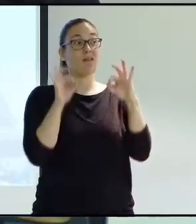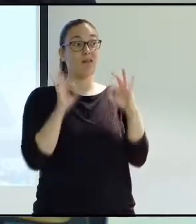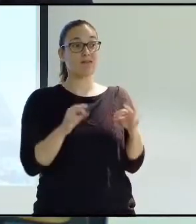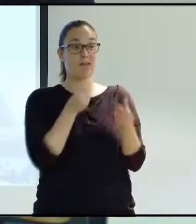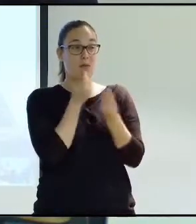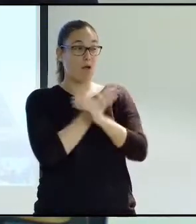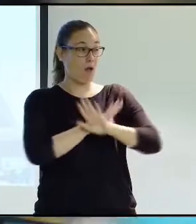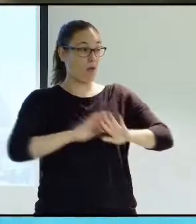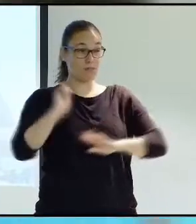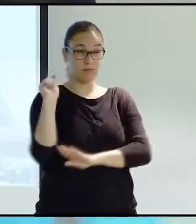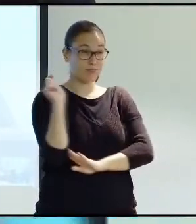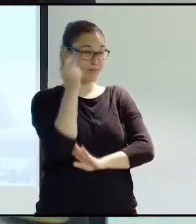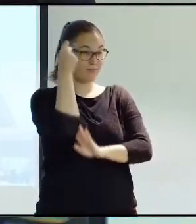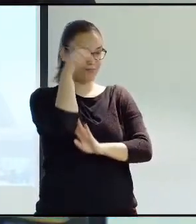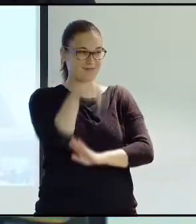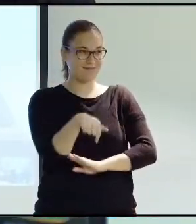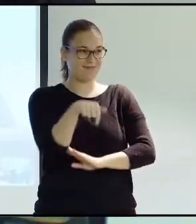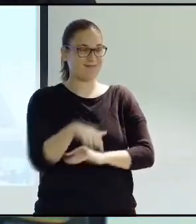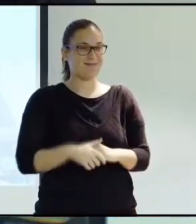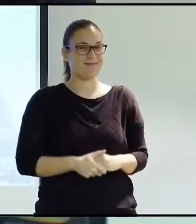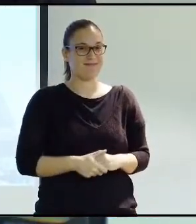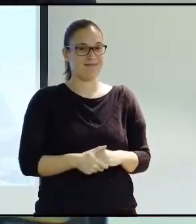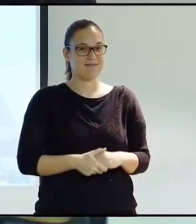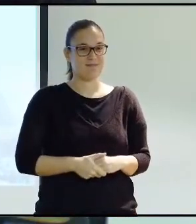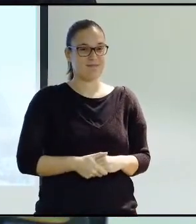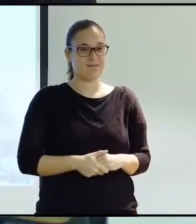And our panel is going to be the absolutely best of them all.